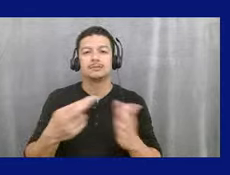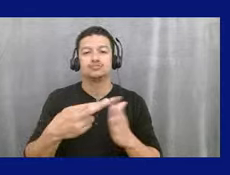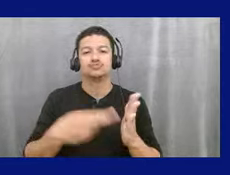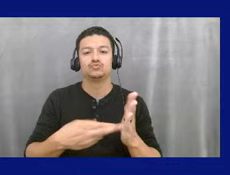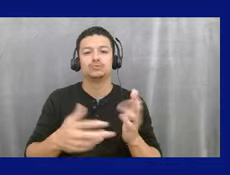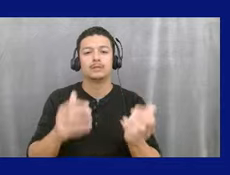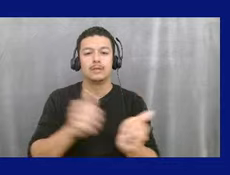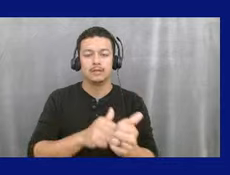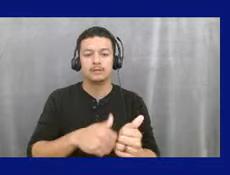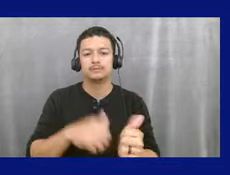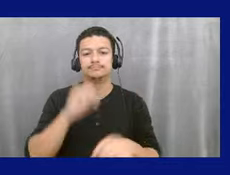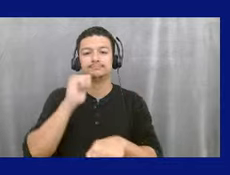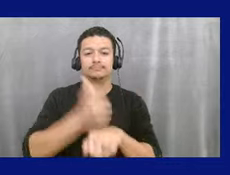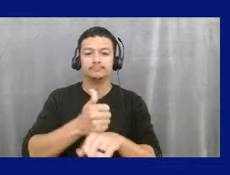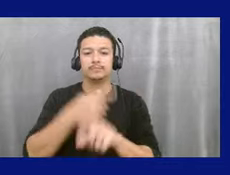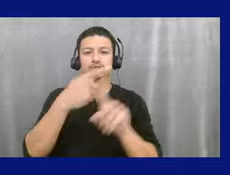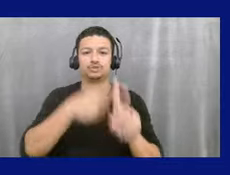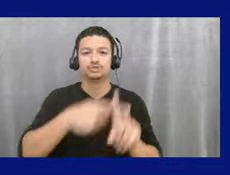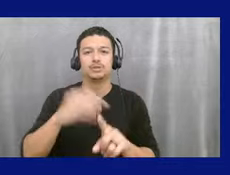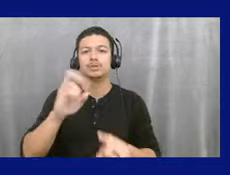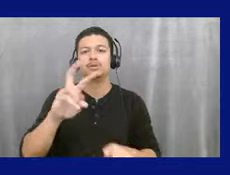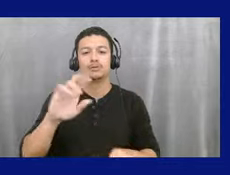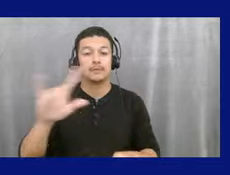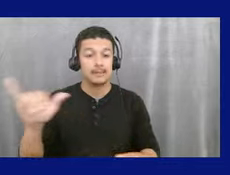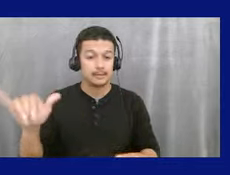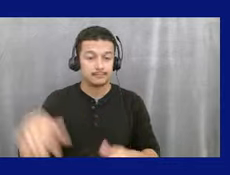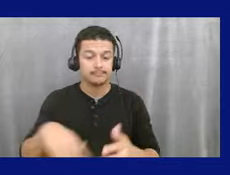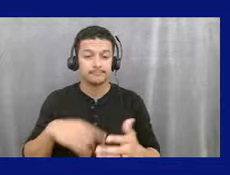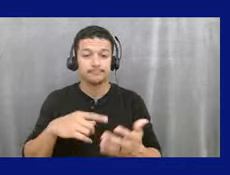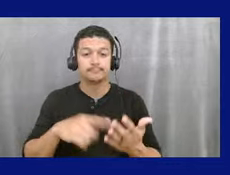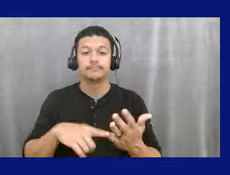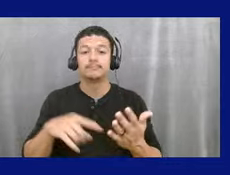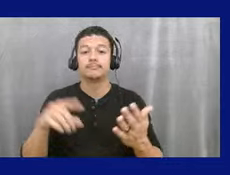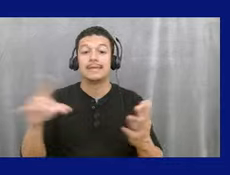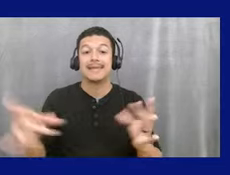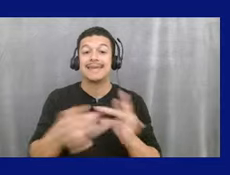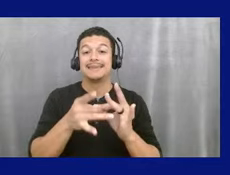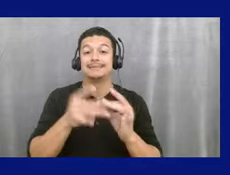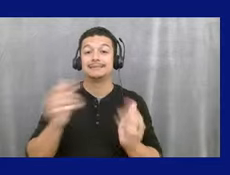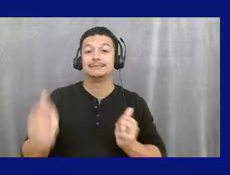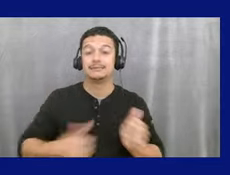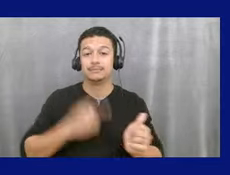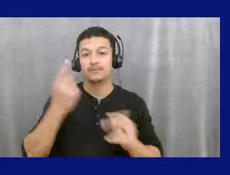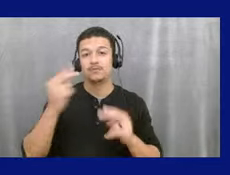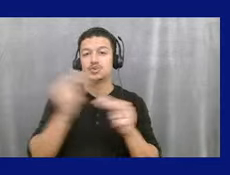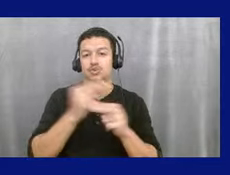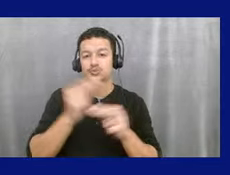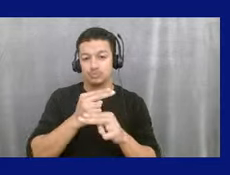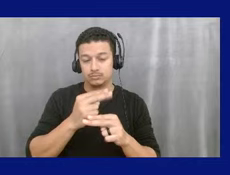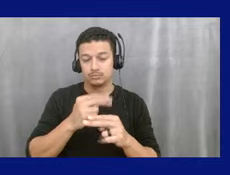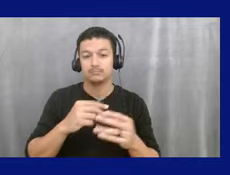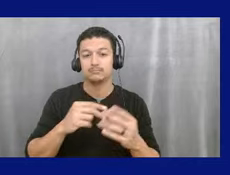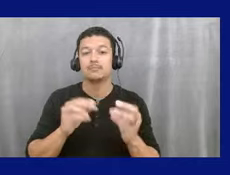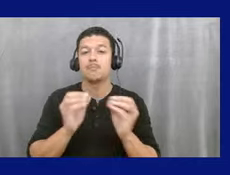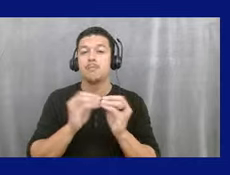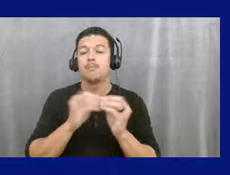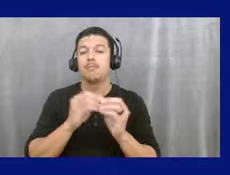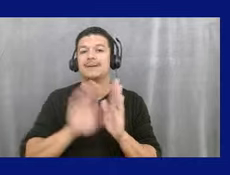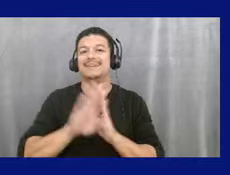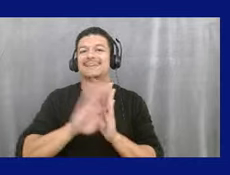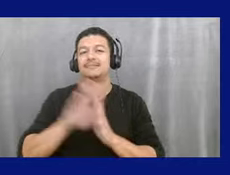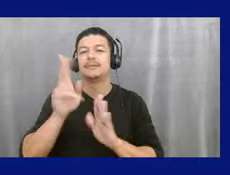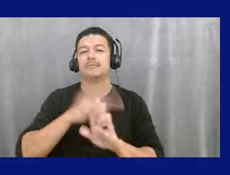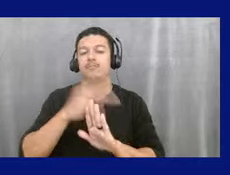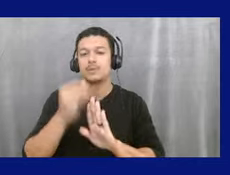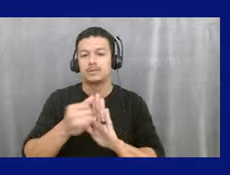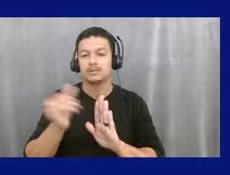establishment of the target overlays, um, annexation efforts and negotiations, uh, more development projects. Uh, we have a